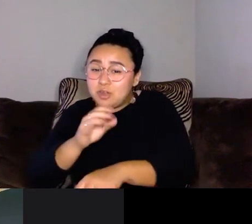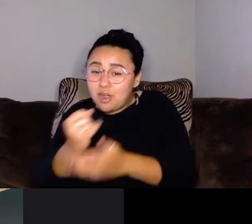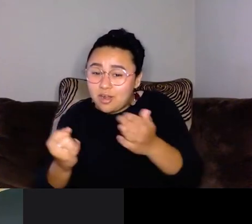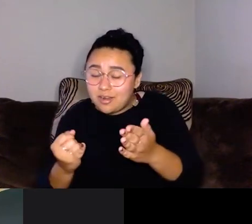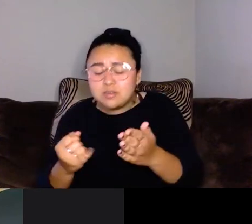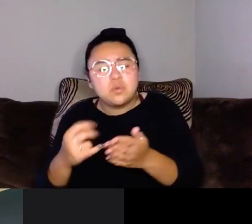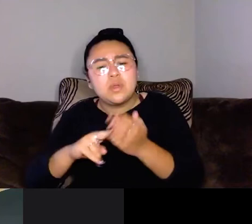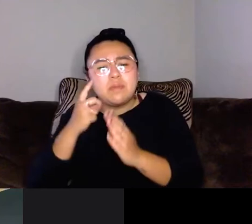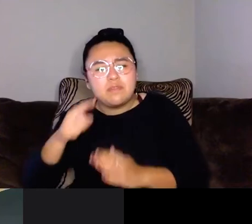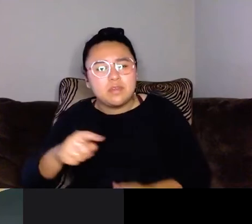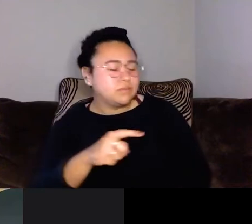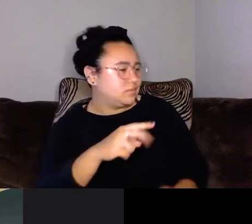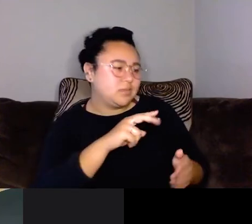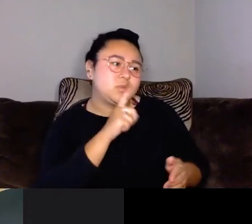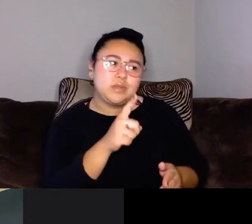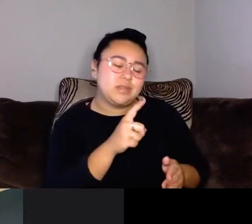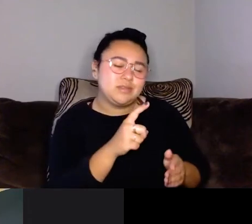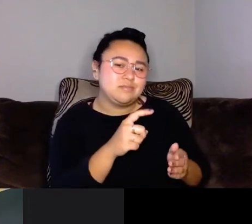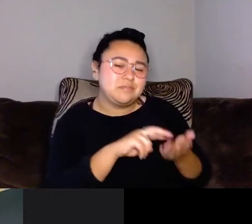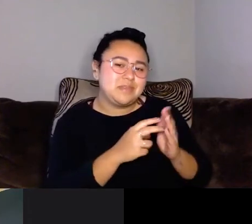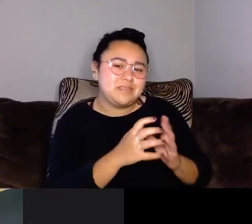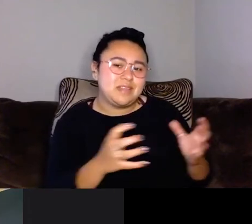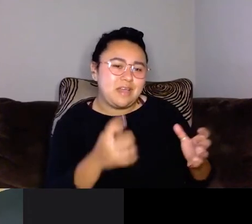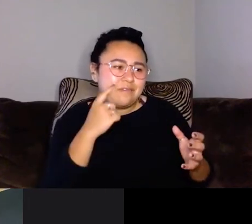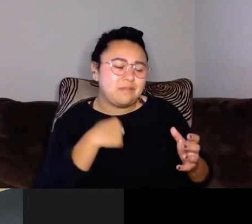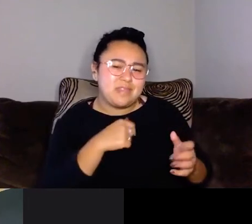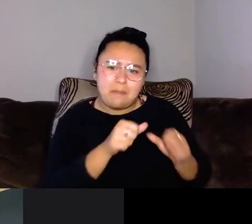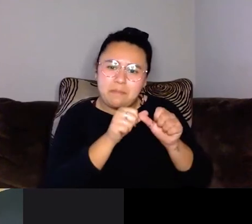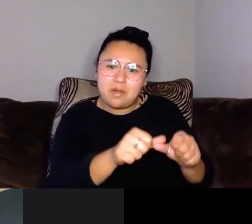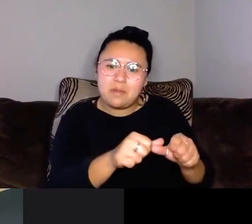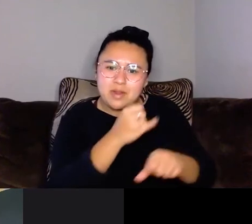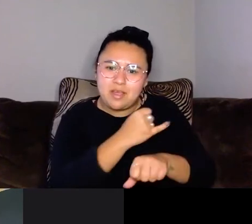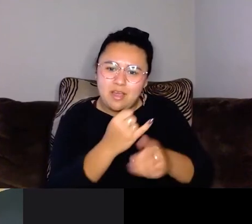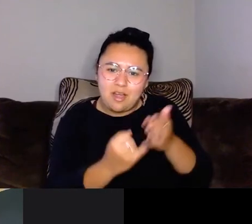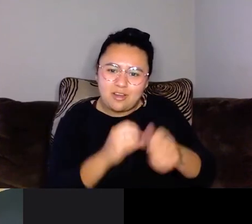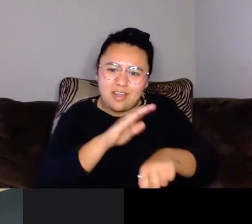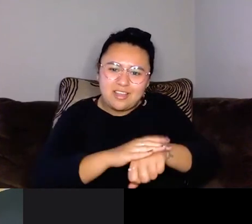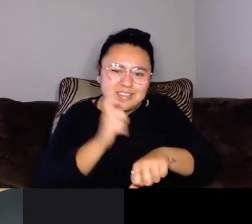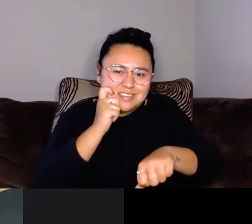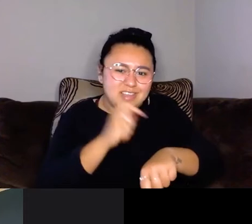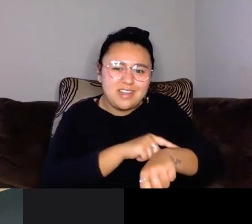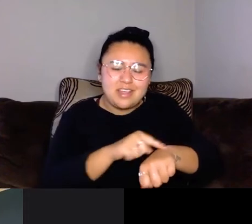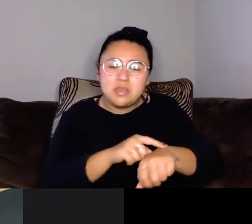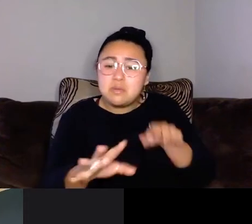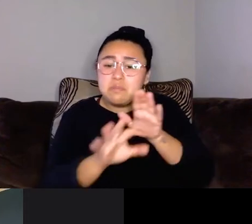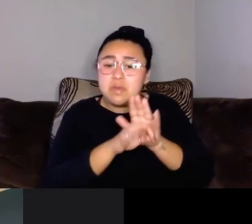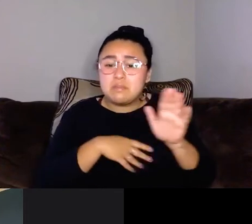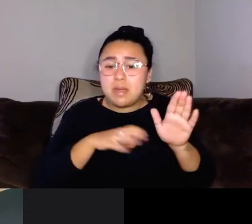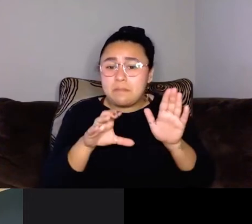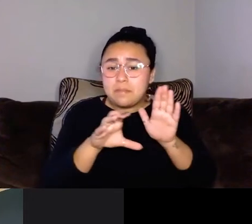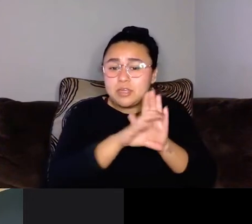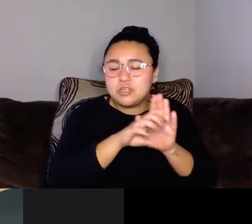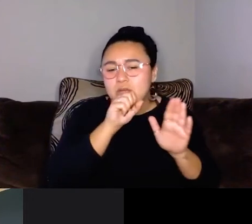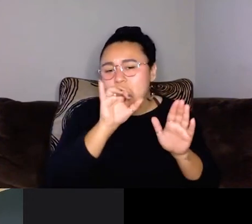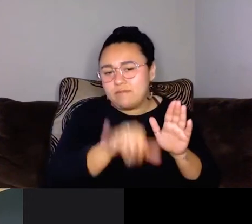to you? It means a lot to me because that's a permanent piece of art on your skin. Um, if you're going to choose one of my pieces for that, I